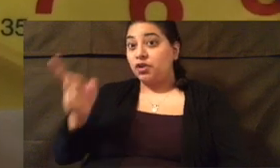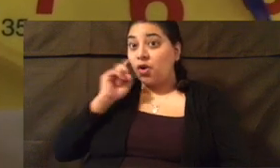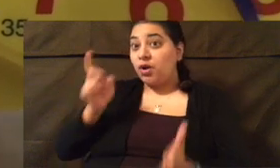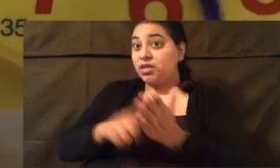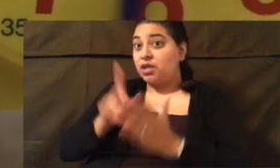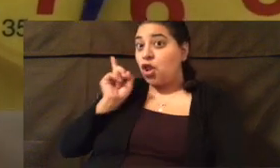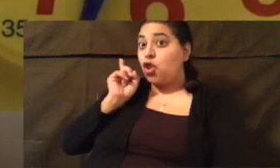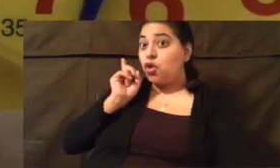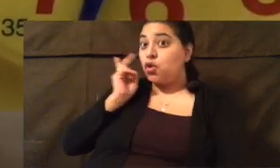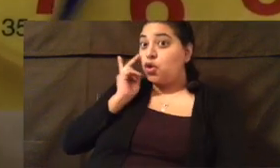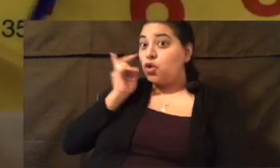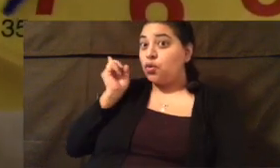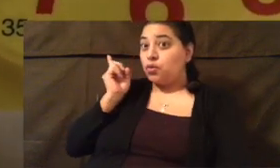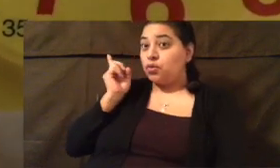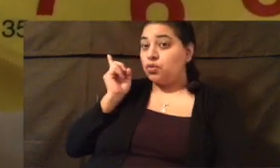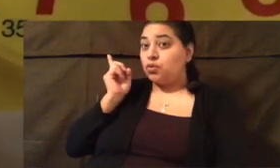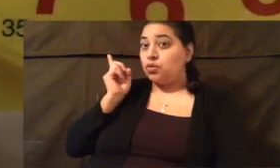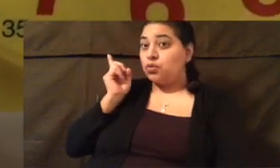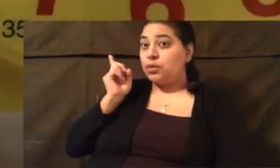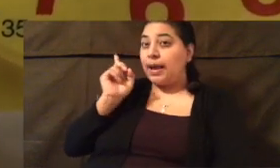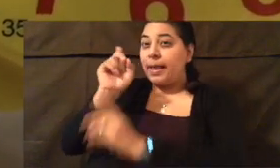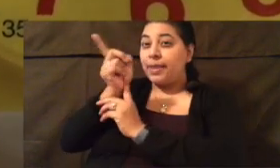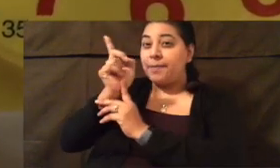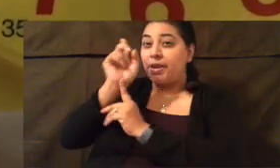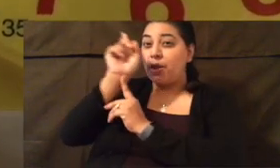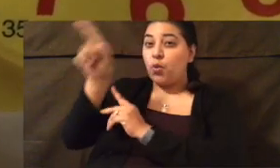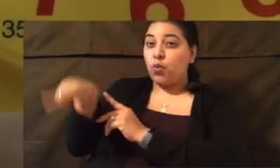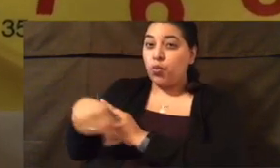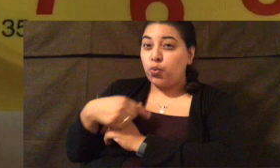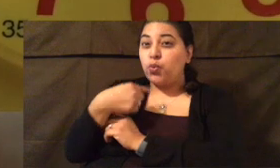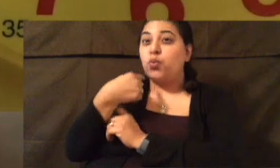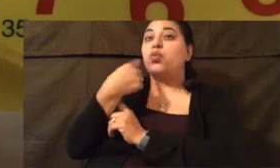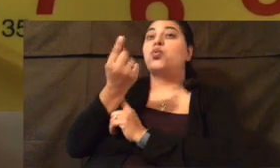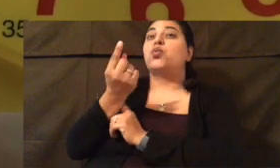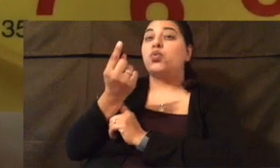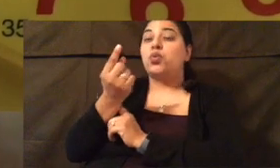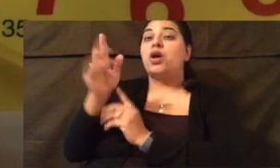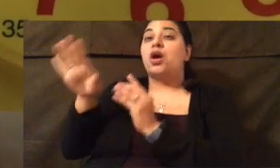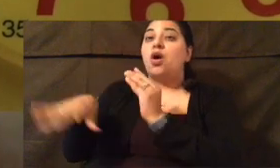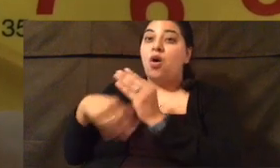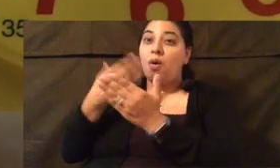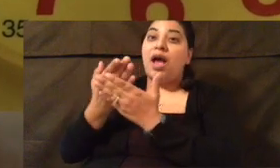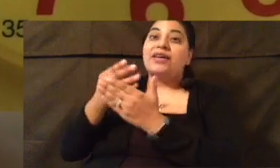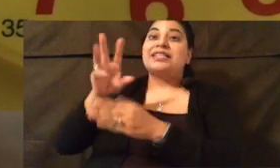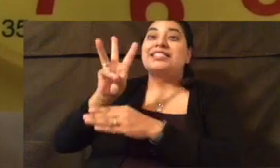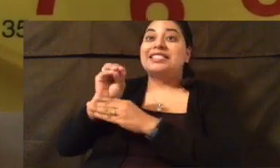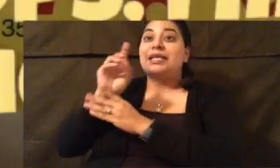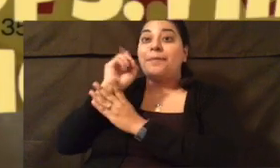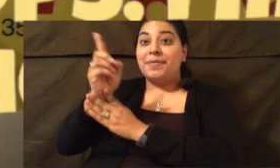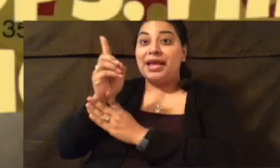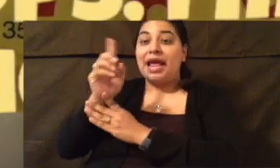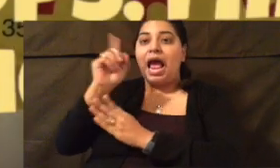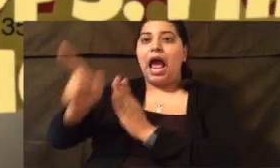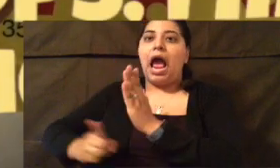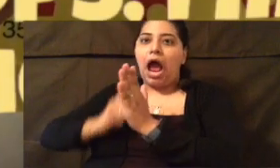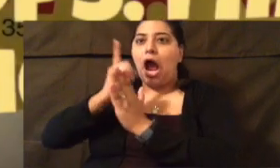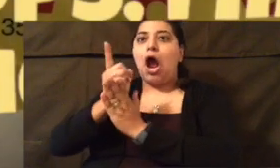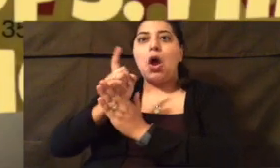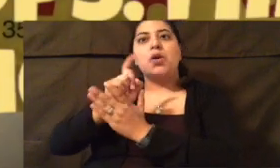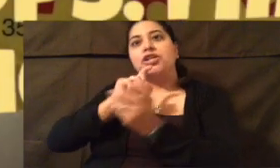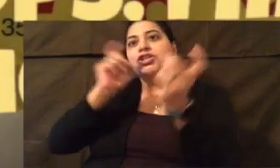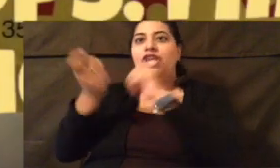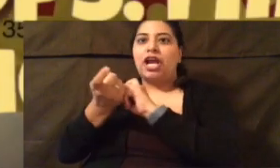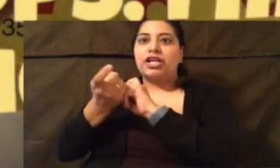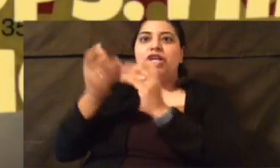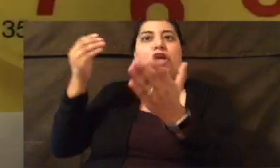And I don't know if you notice, as I spin my minute hand around and it reaches 60 seconds, my